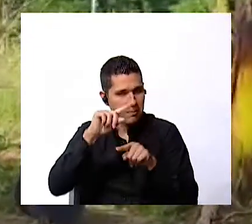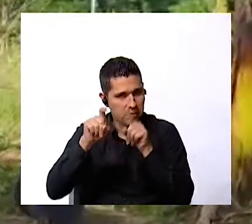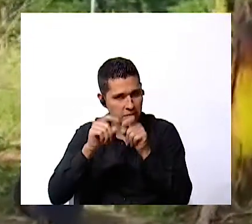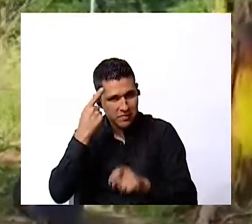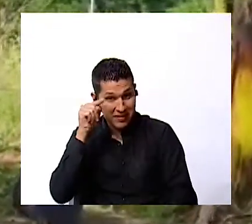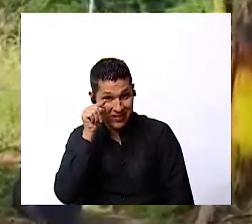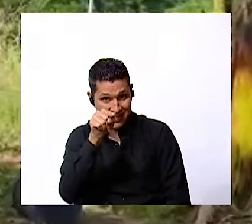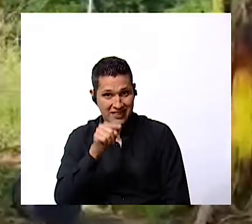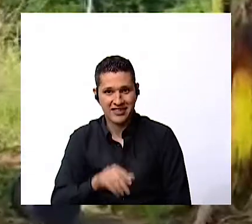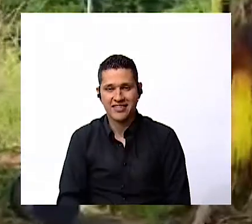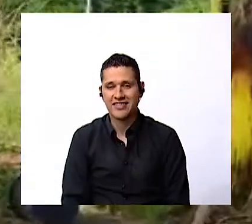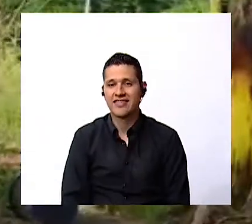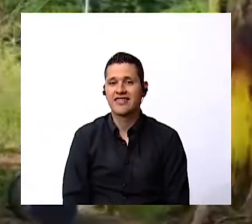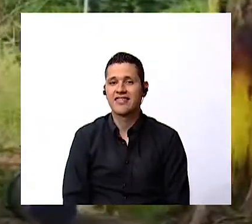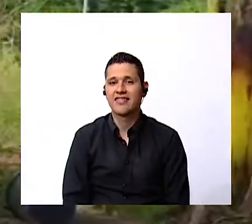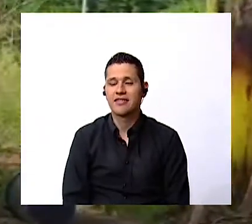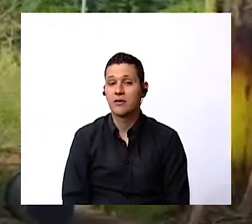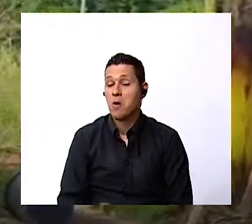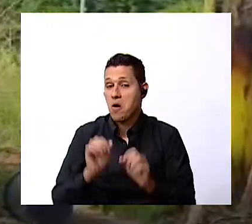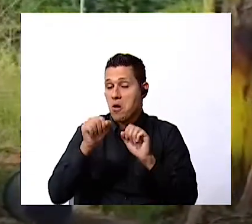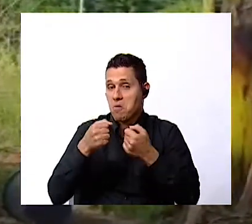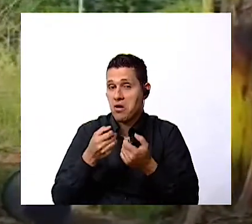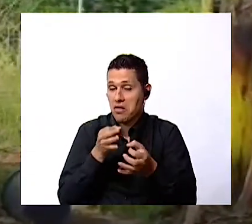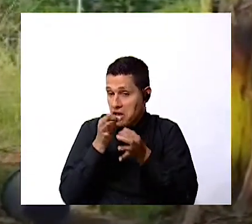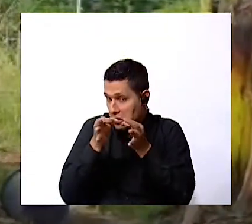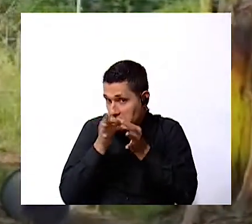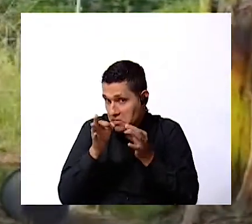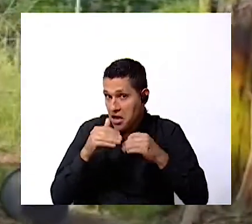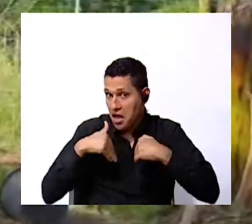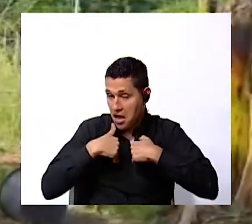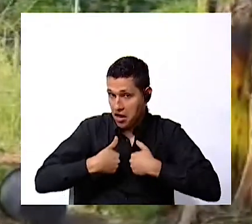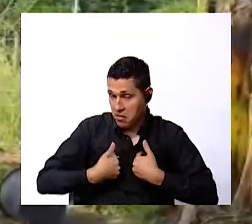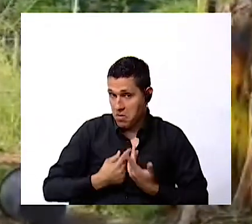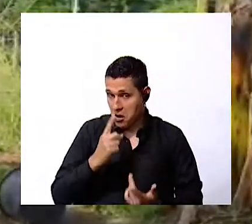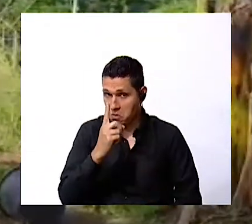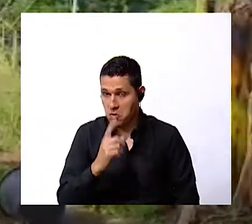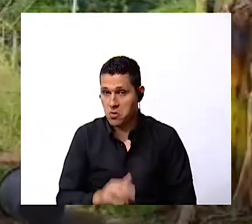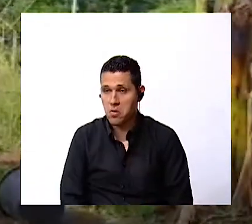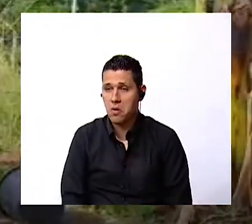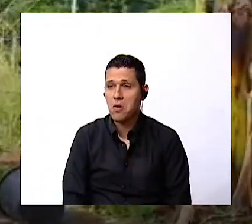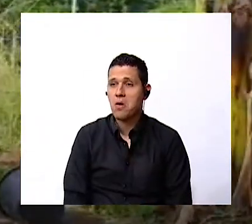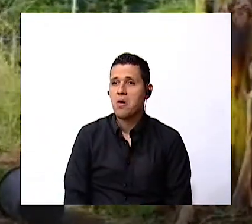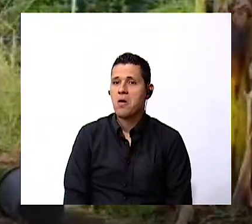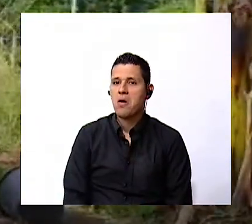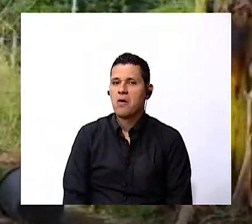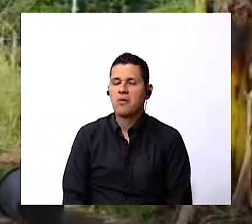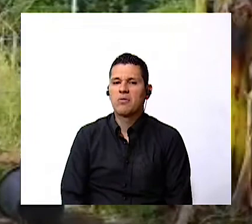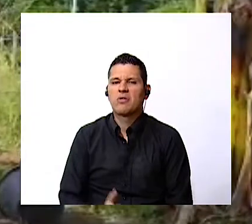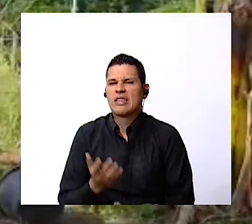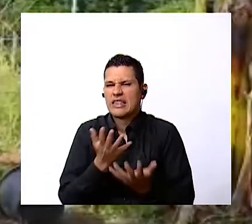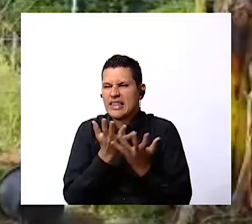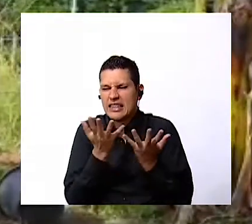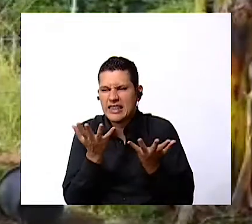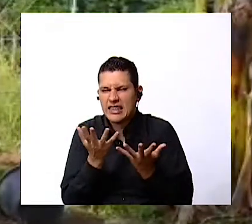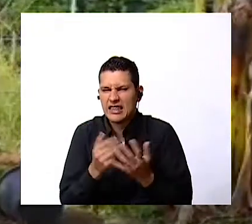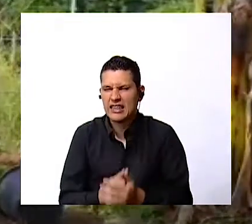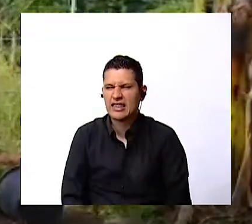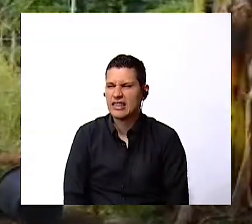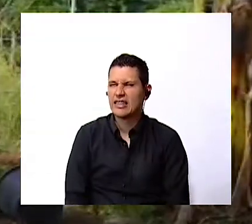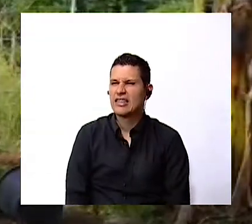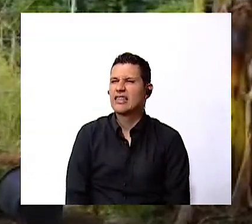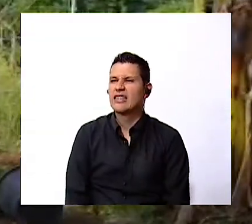can you describe an animal so what is it what are